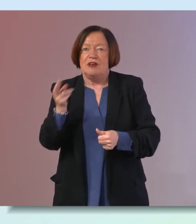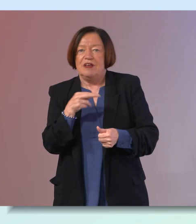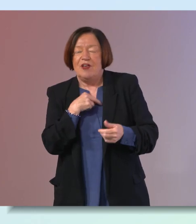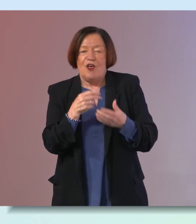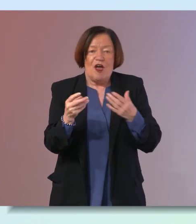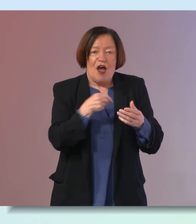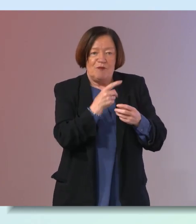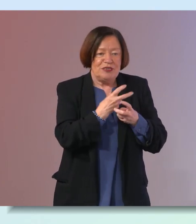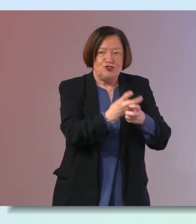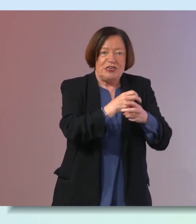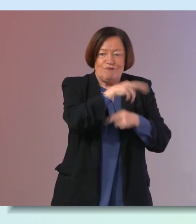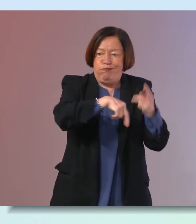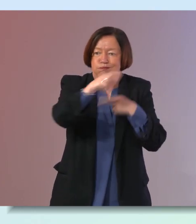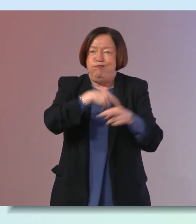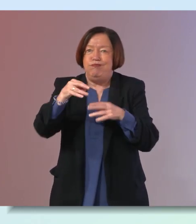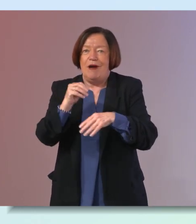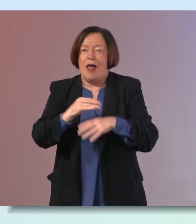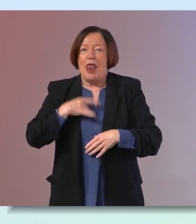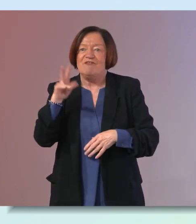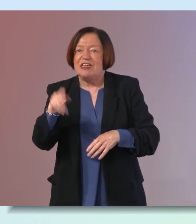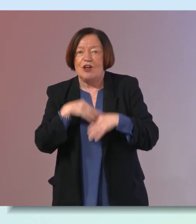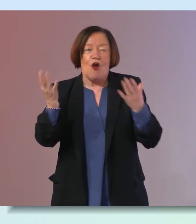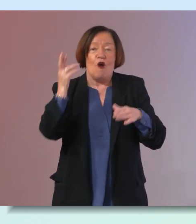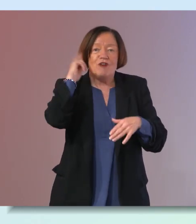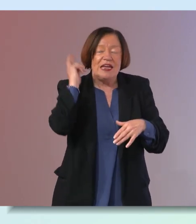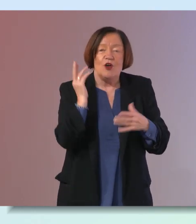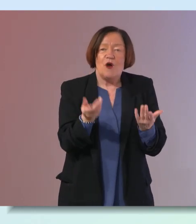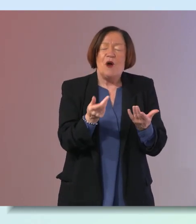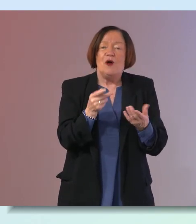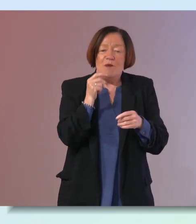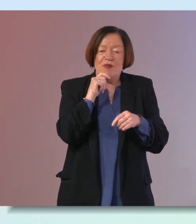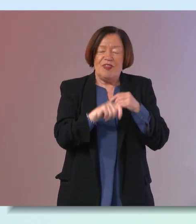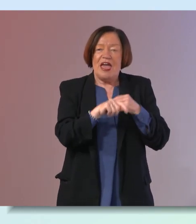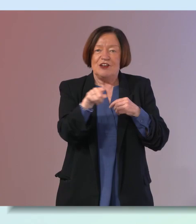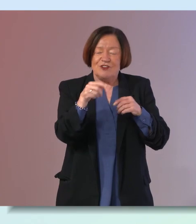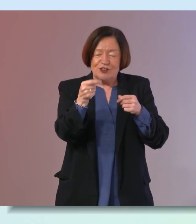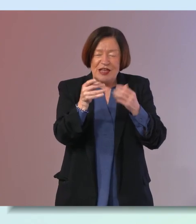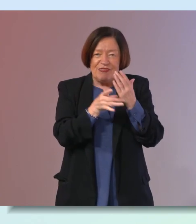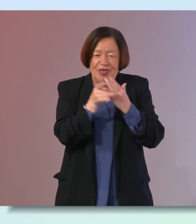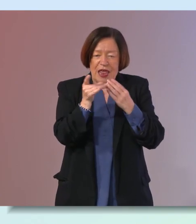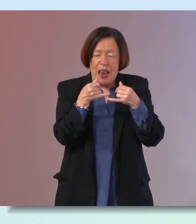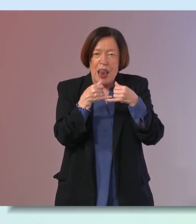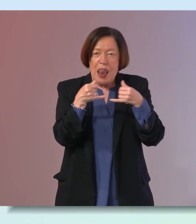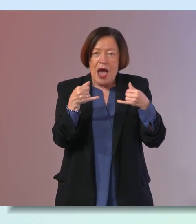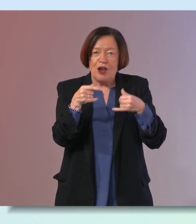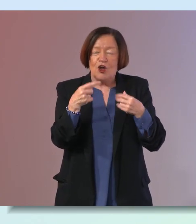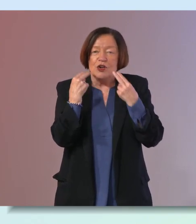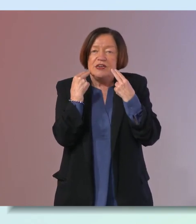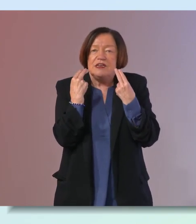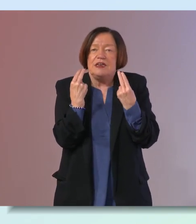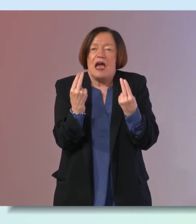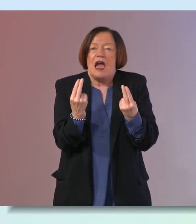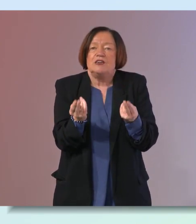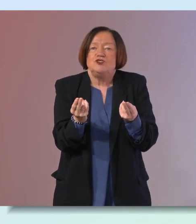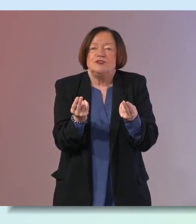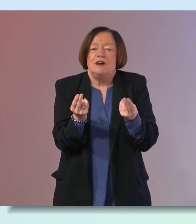by a dinosaur every day okay in live television or live radio or whatever but then is there that fine line where your natural kind of